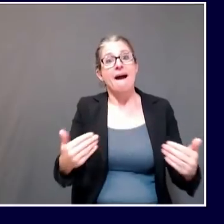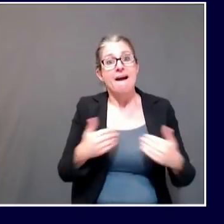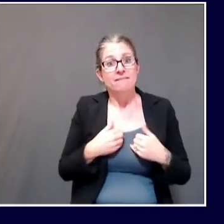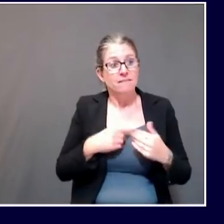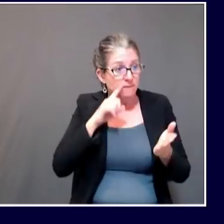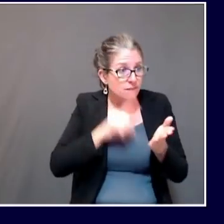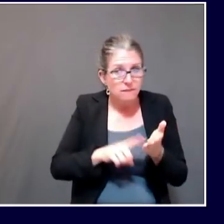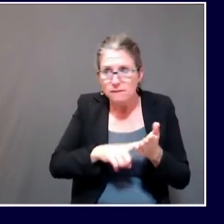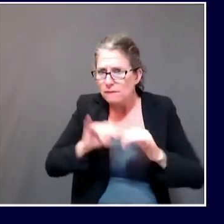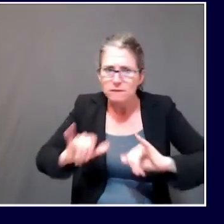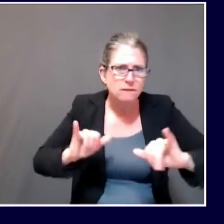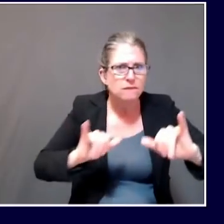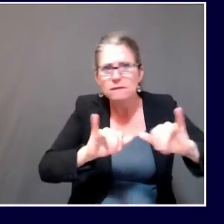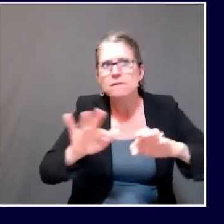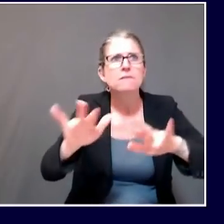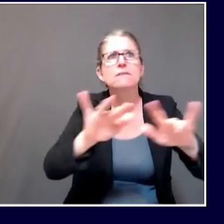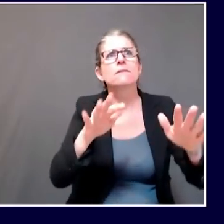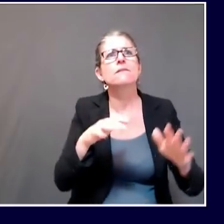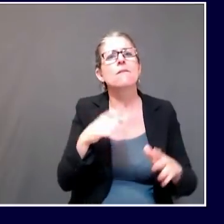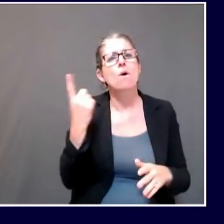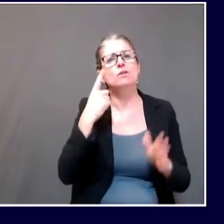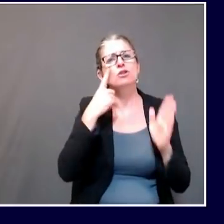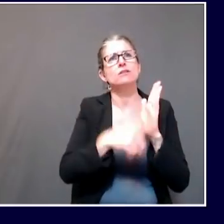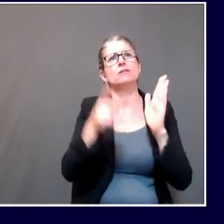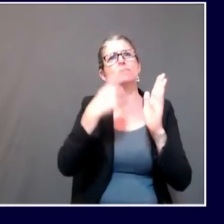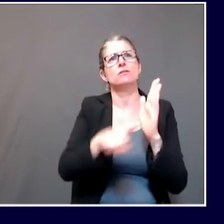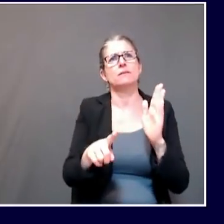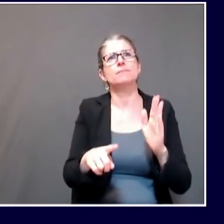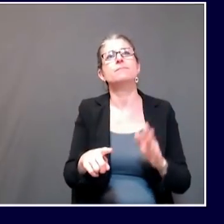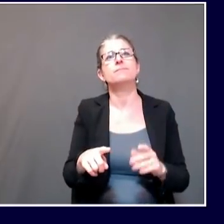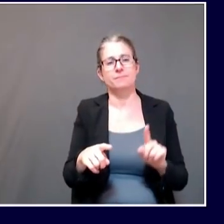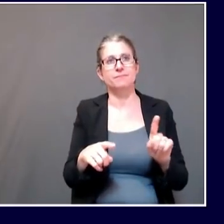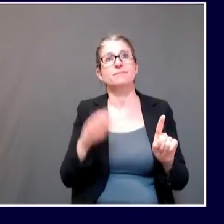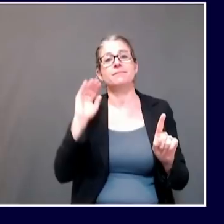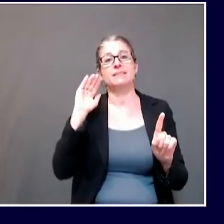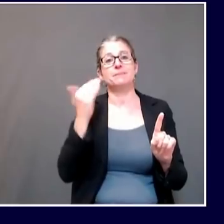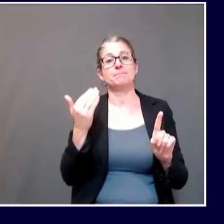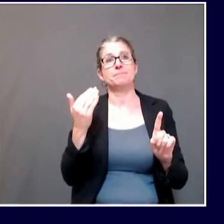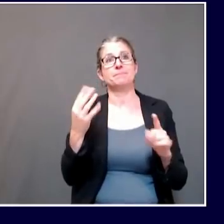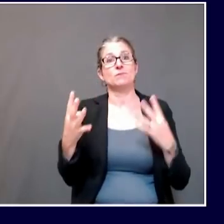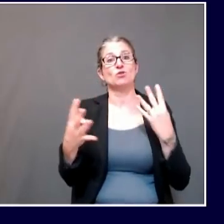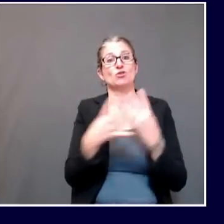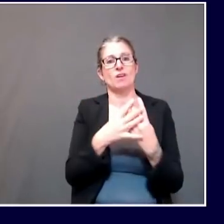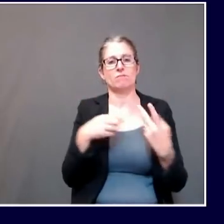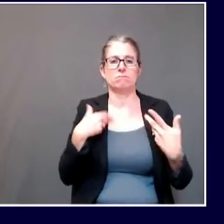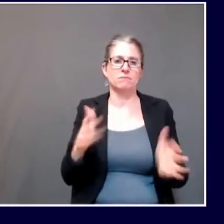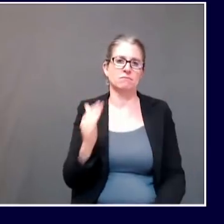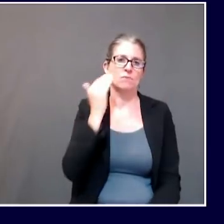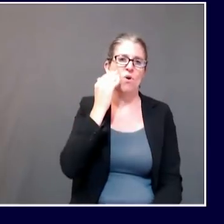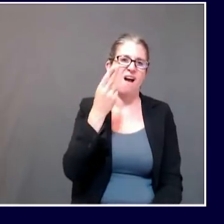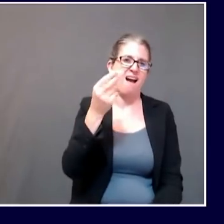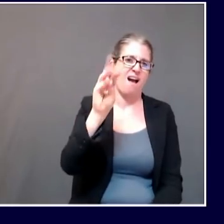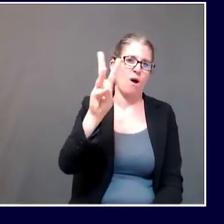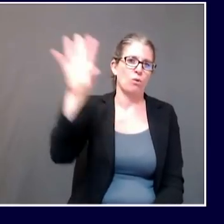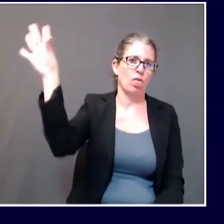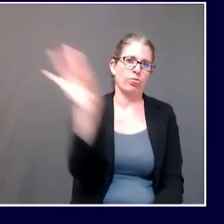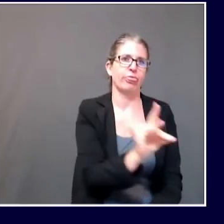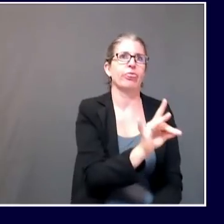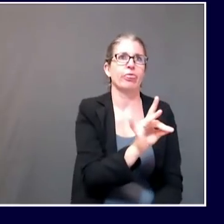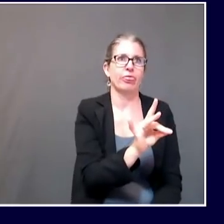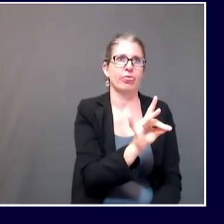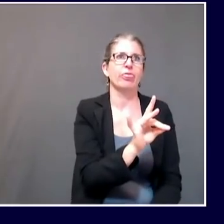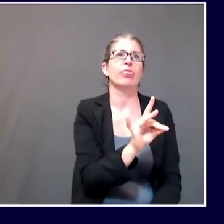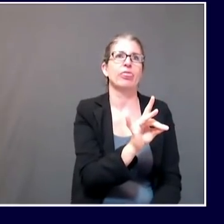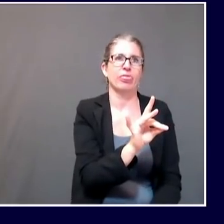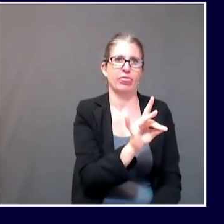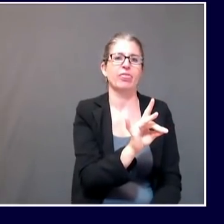we've got a good sense of how it was introduced. So we've got a good sense of the upstream part. But we're always trying to make sure we have a better